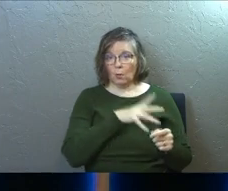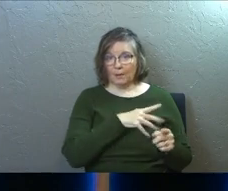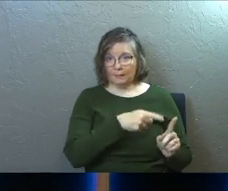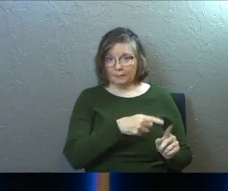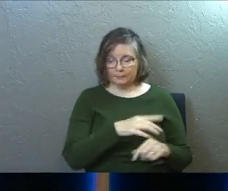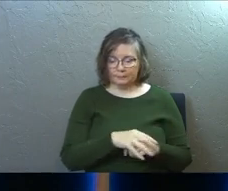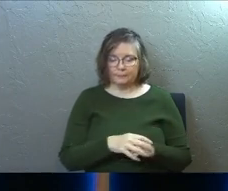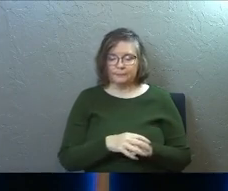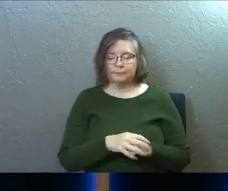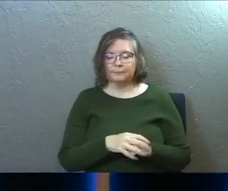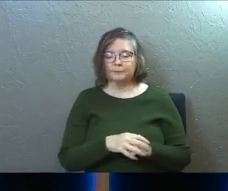the other woman.